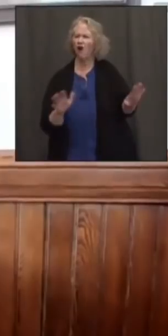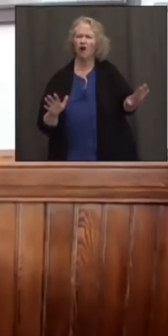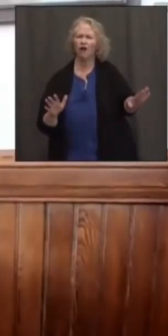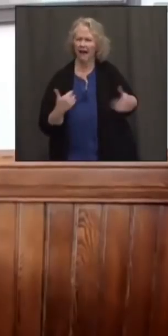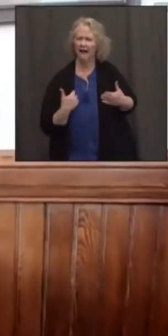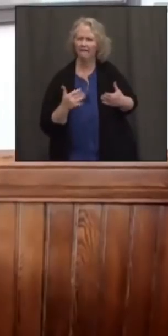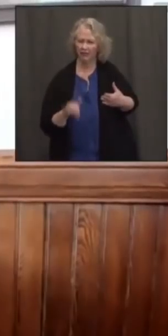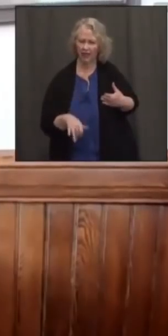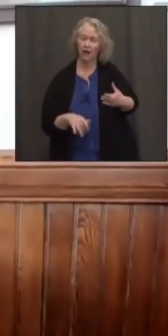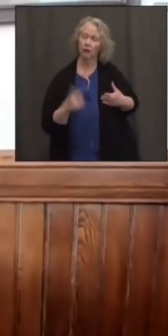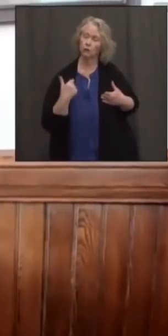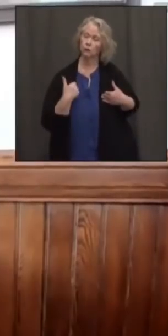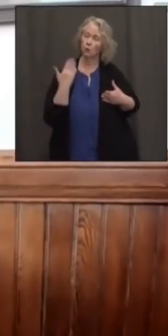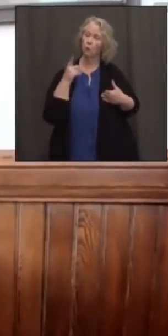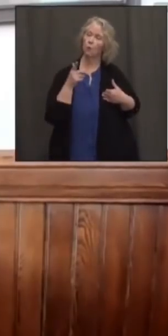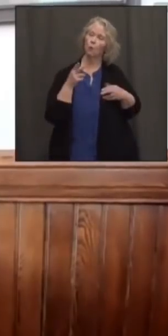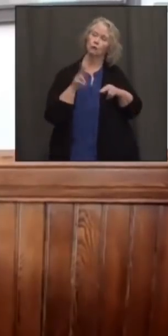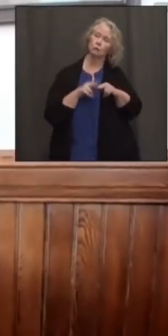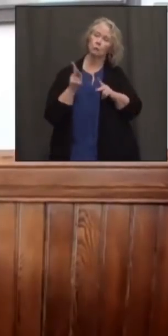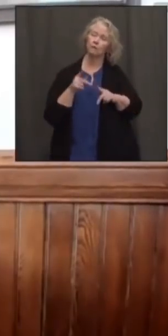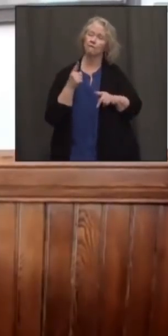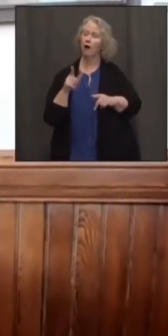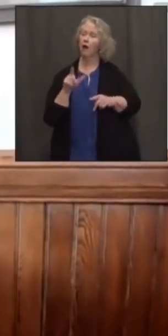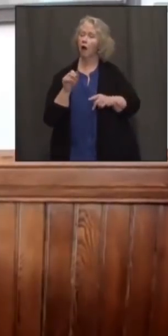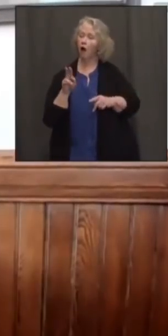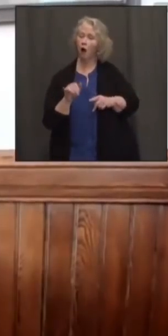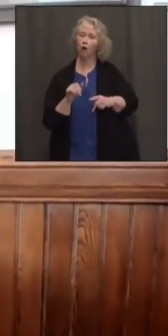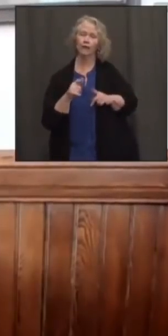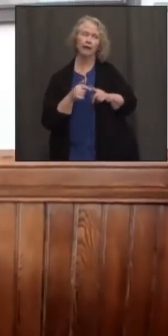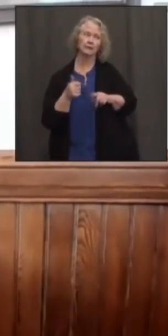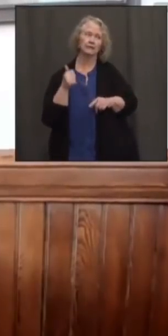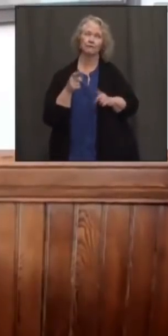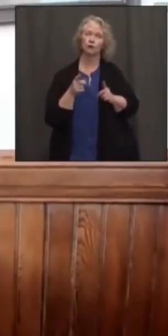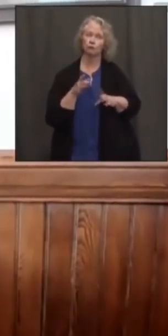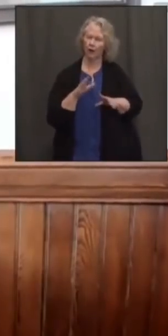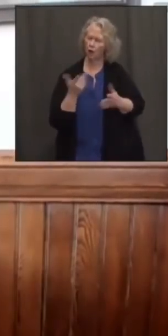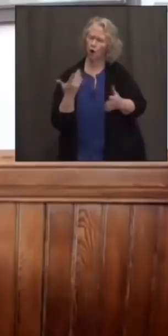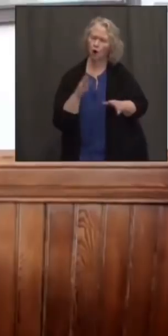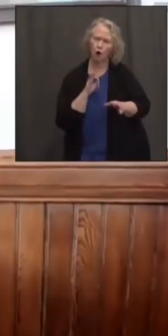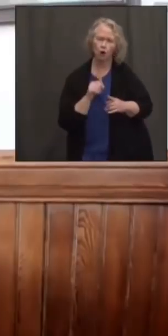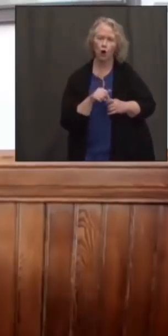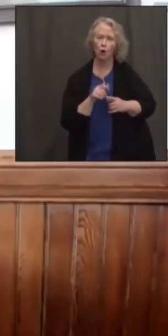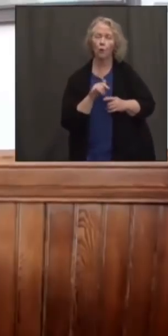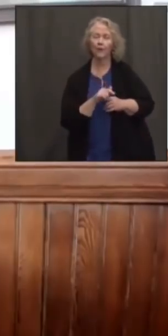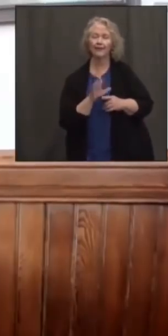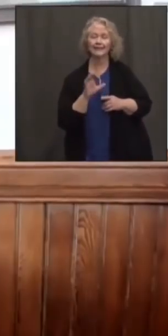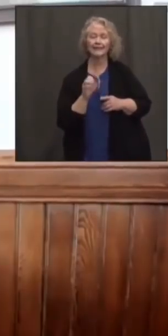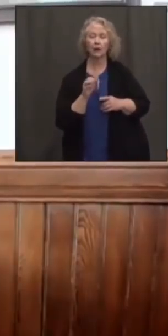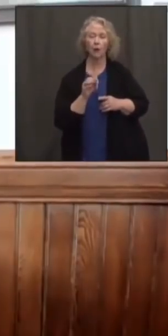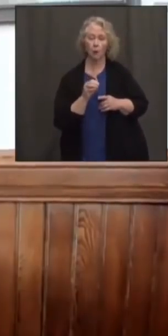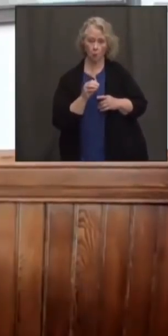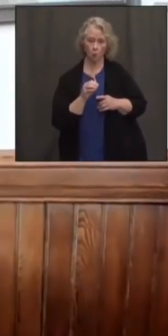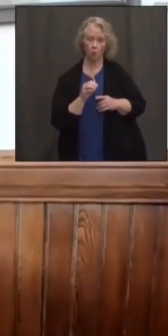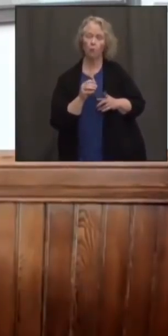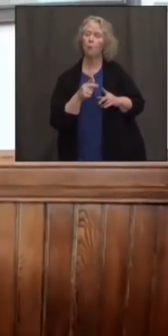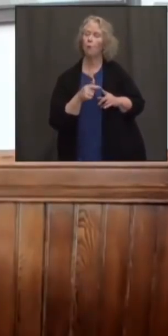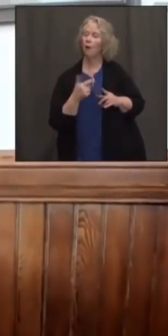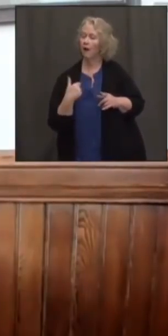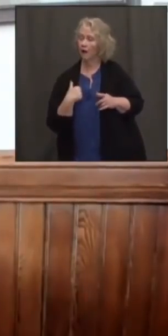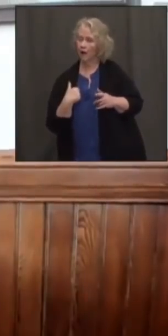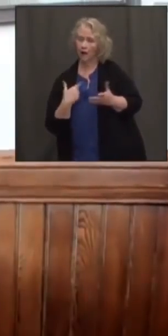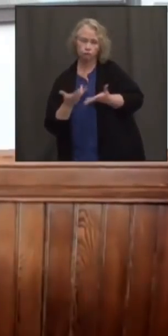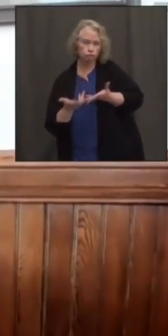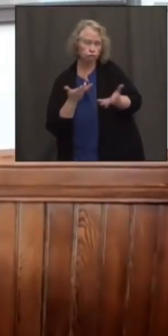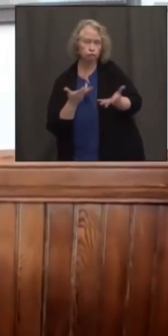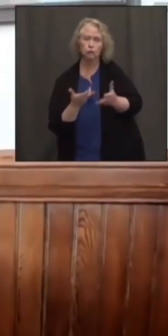chairman of the lottery, as well as the executive director of the lottery, has been speaking directly to the CEO of Sport Tech. Myself and Nora Danahy